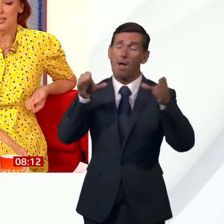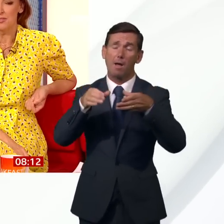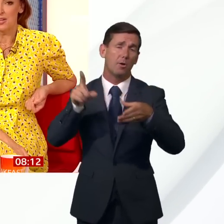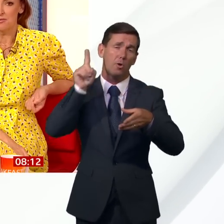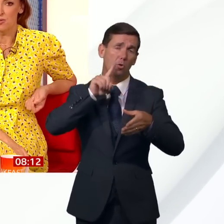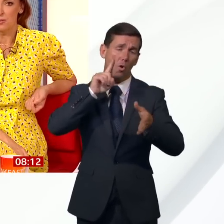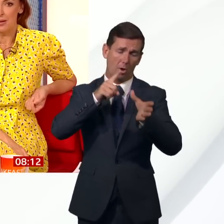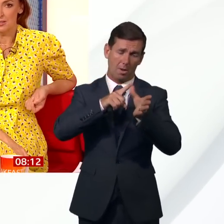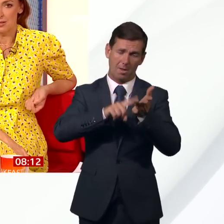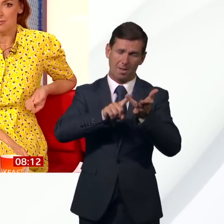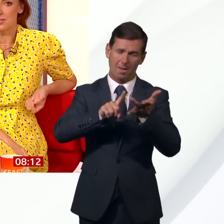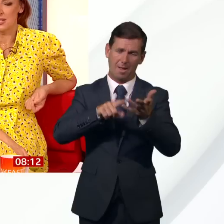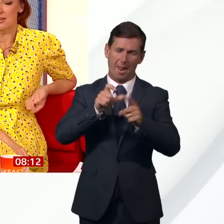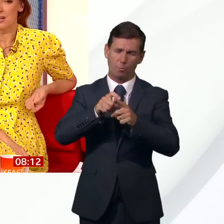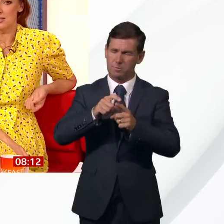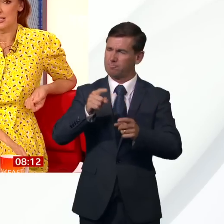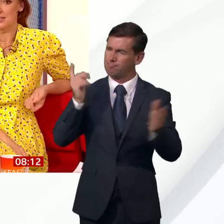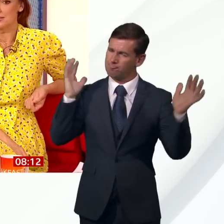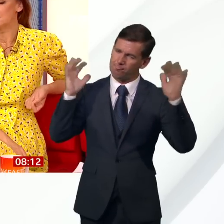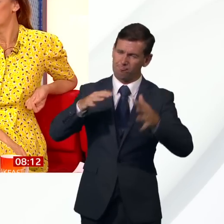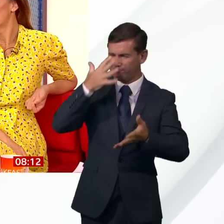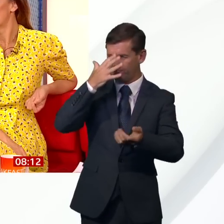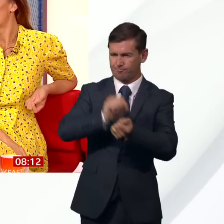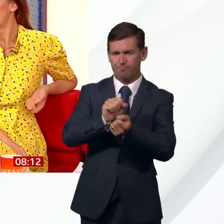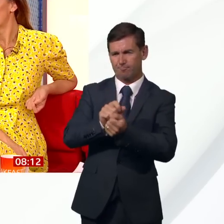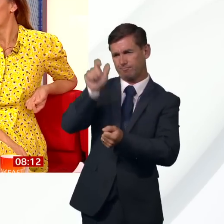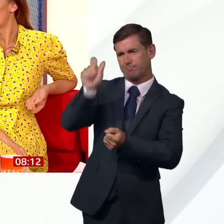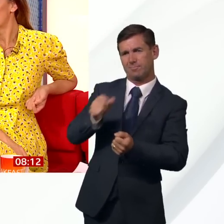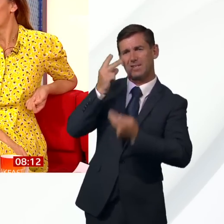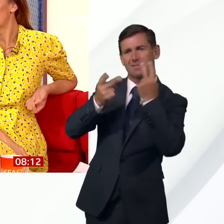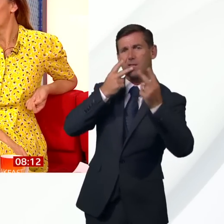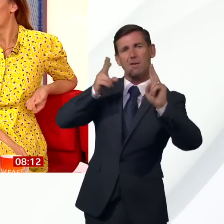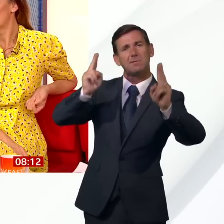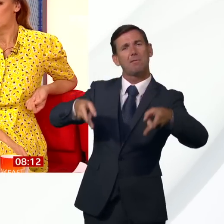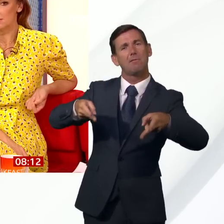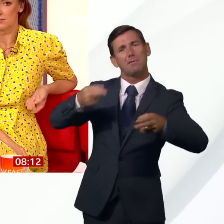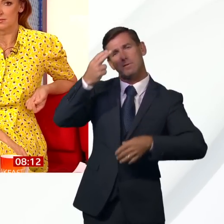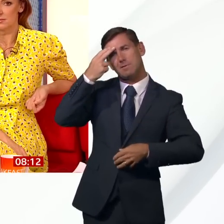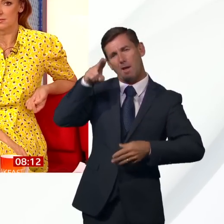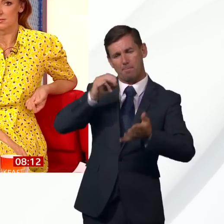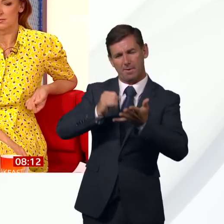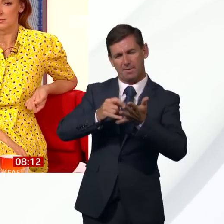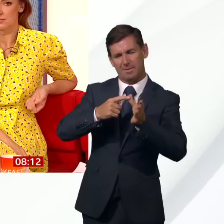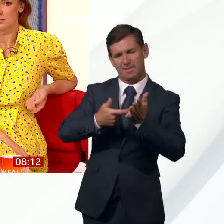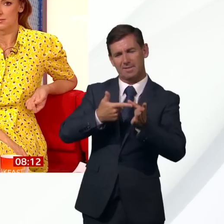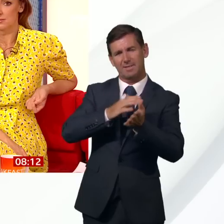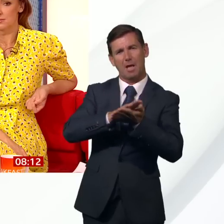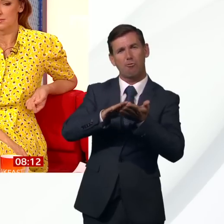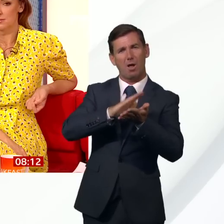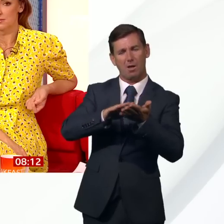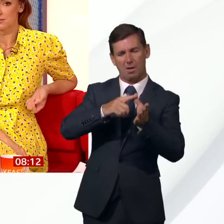celebrate the life of their former band member Sarah Harding. Yeah, less than a year after the singer's death from breast cancer at the age of just 39.